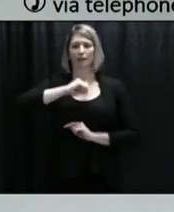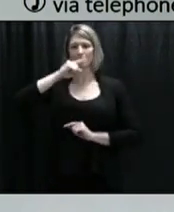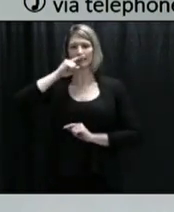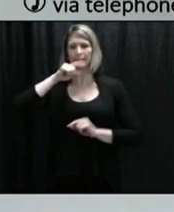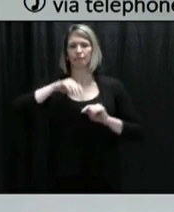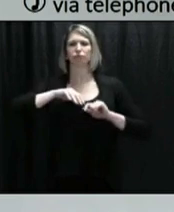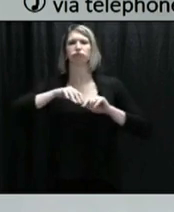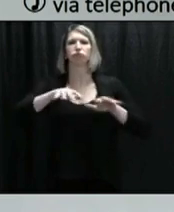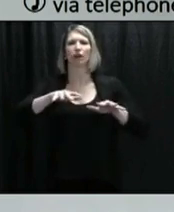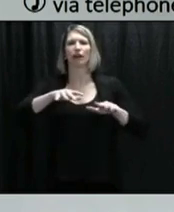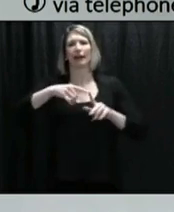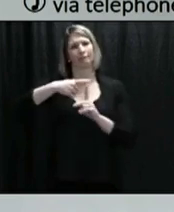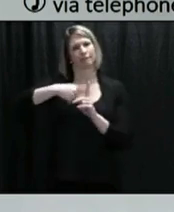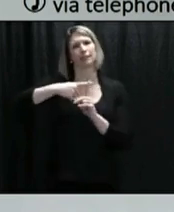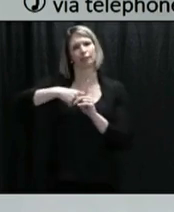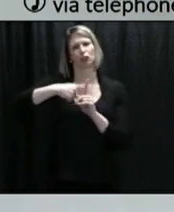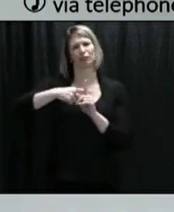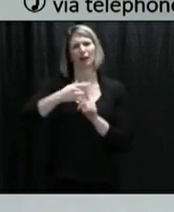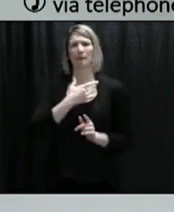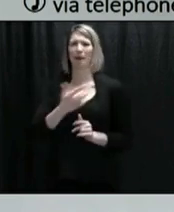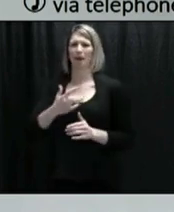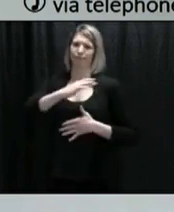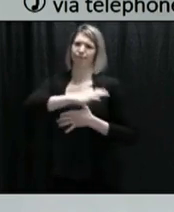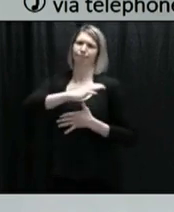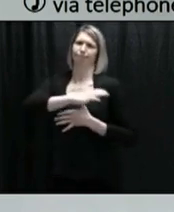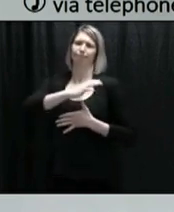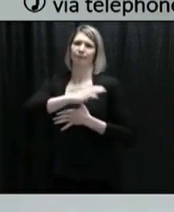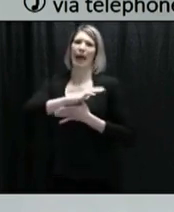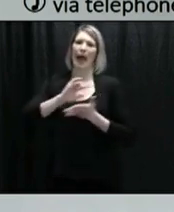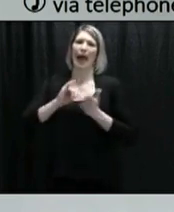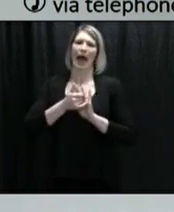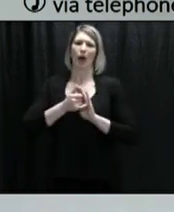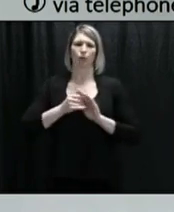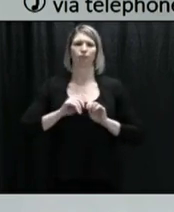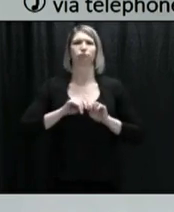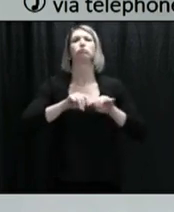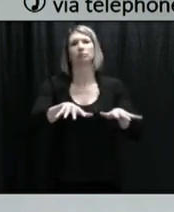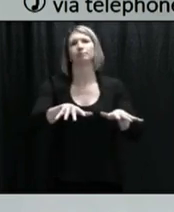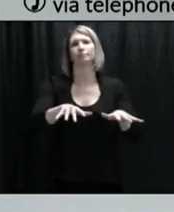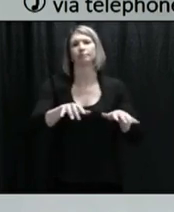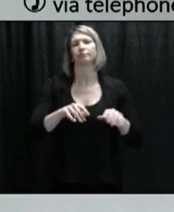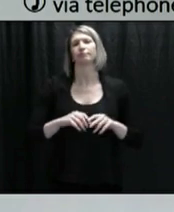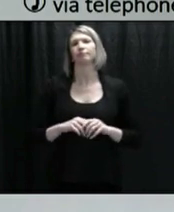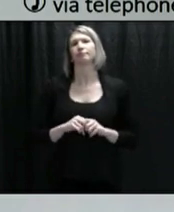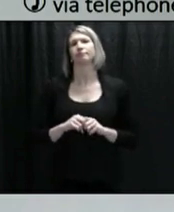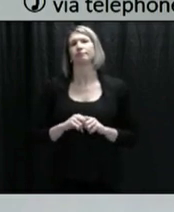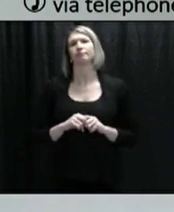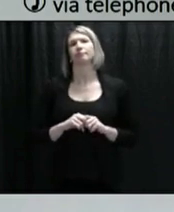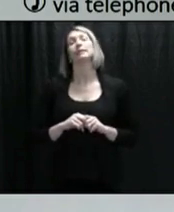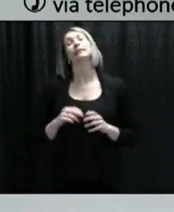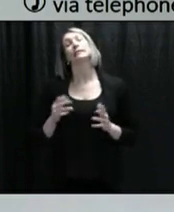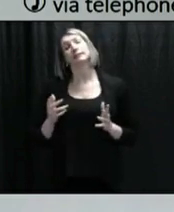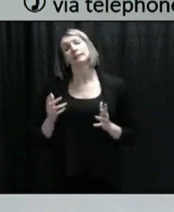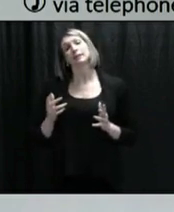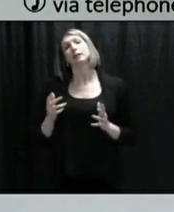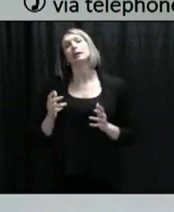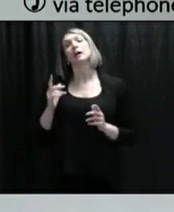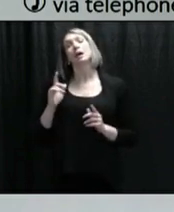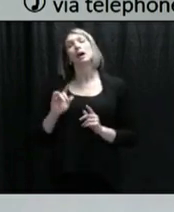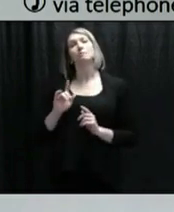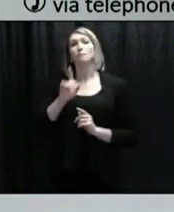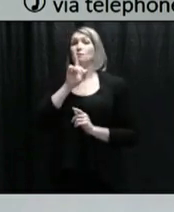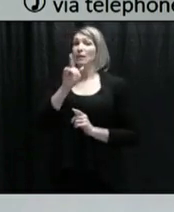feverish, and have other more overt symptoms of this disease. But I think bears to the point that it's even more important